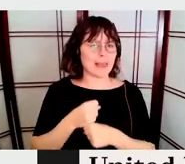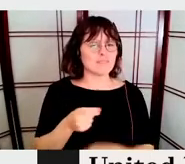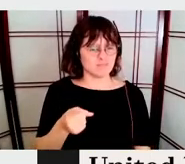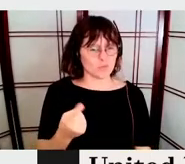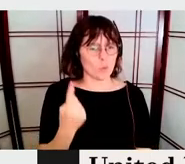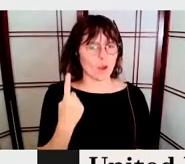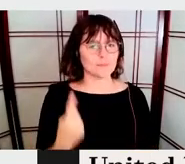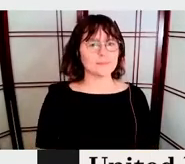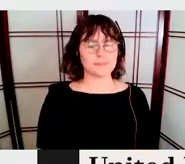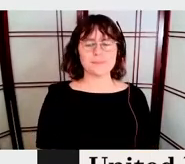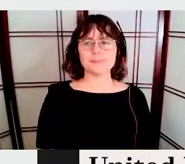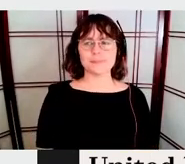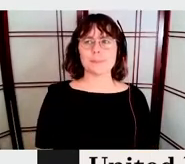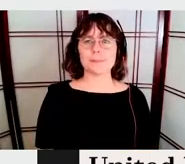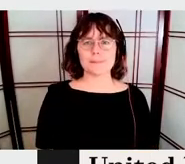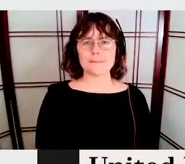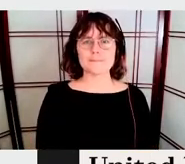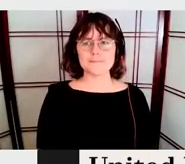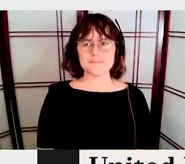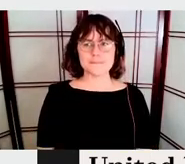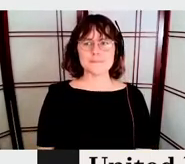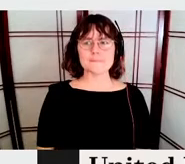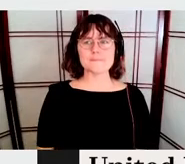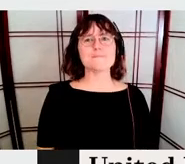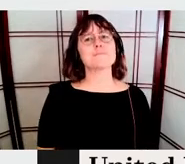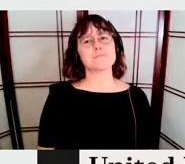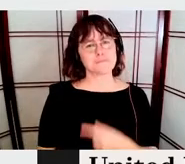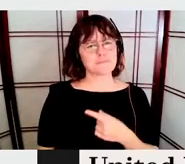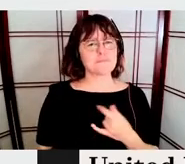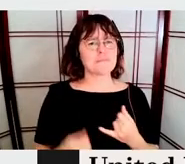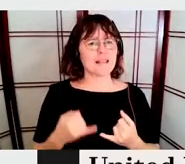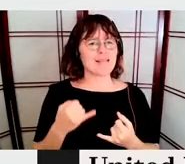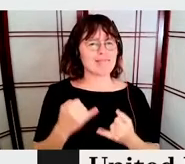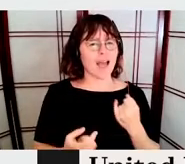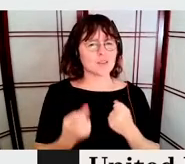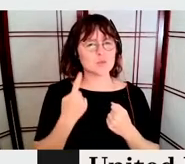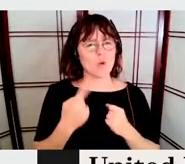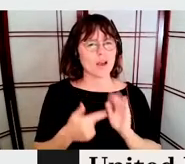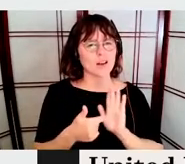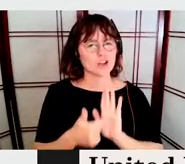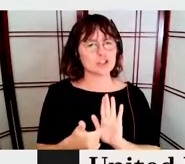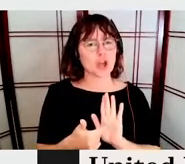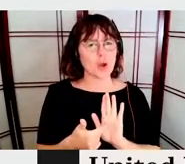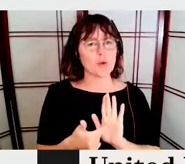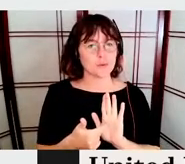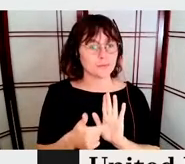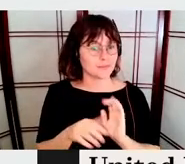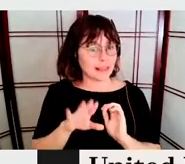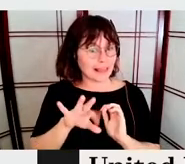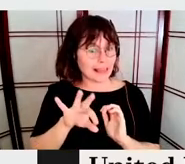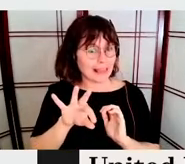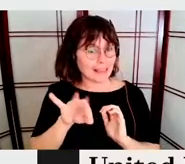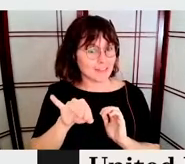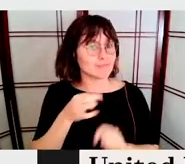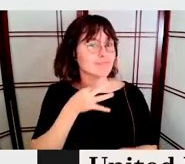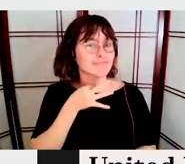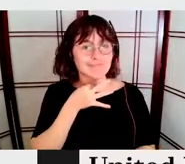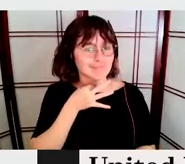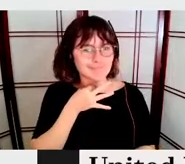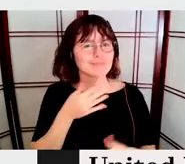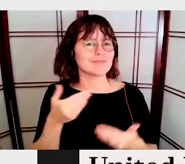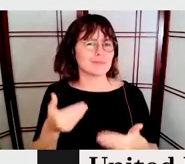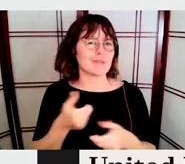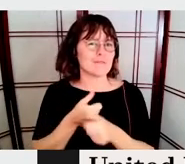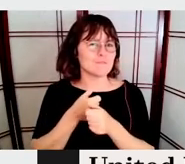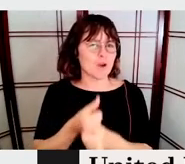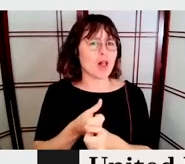And we received, uh, a poster. Then this is the last posters I'm going to share with you. You're going to have to follow in up the, the initiative in order